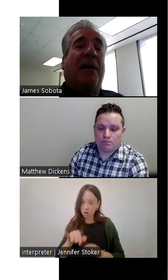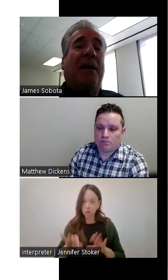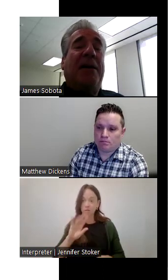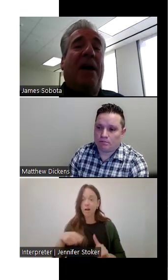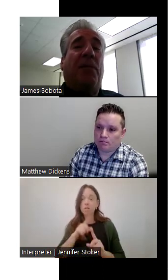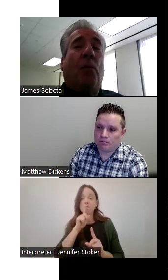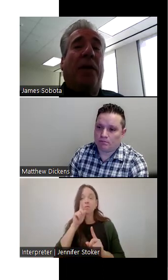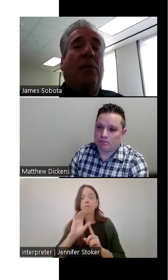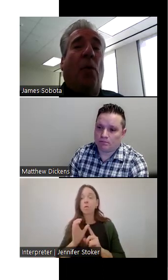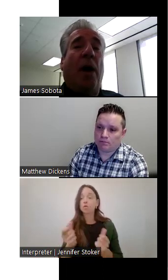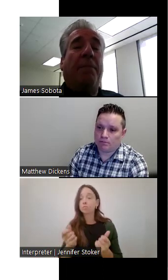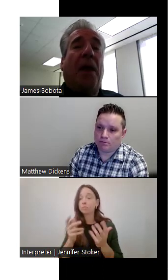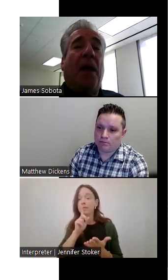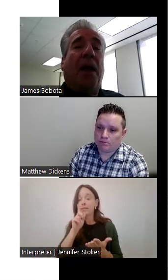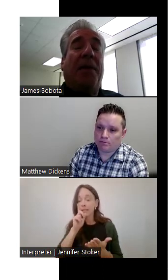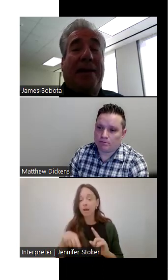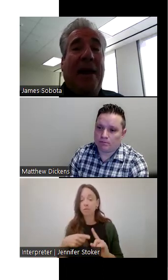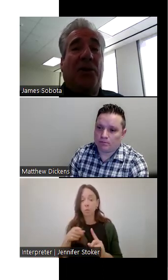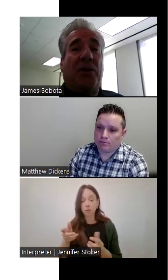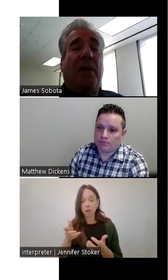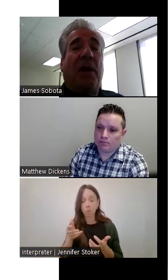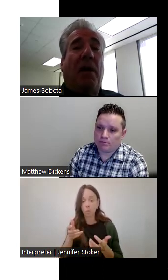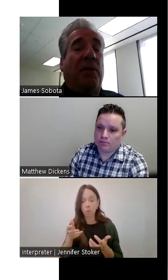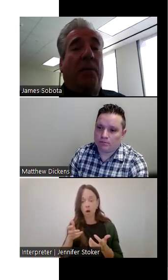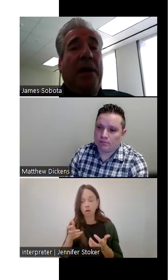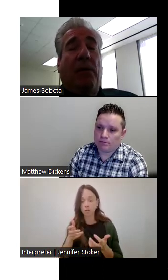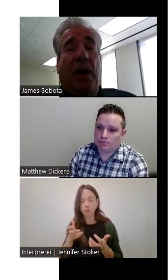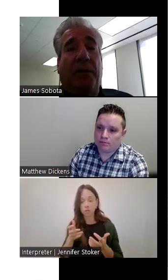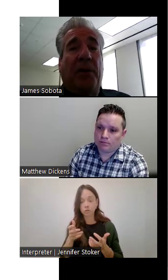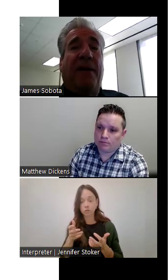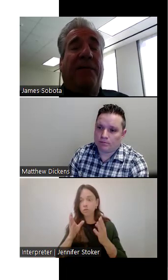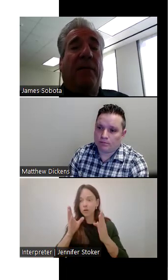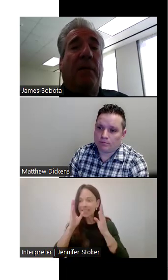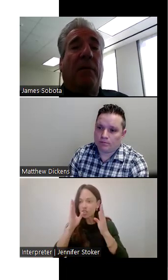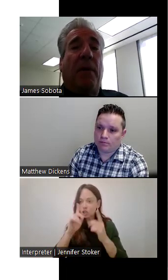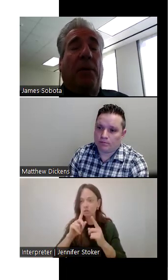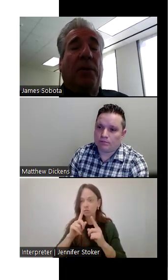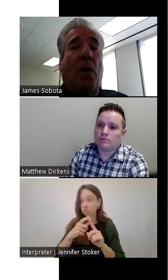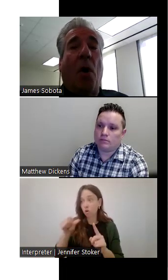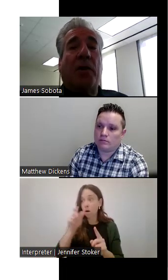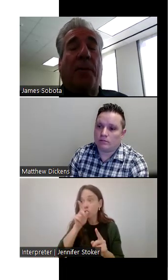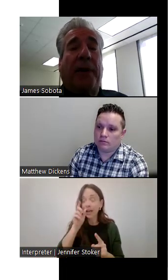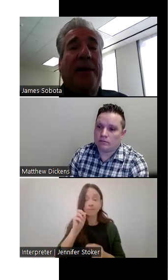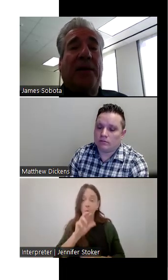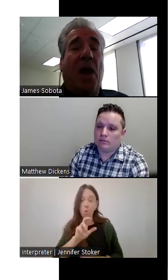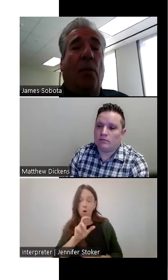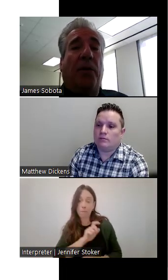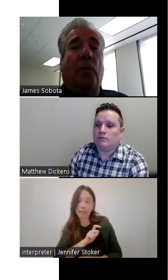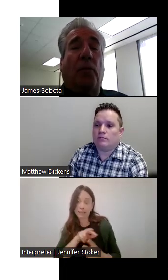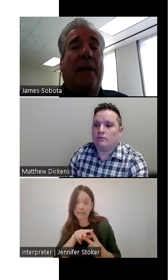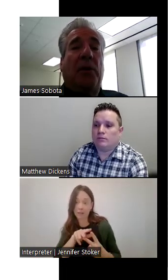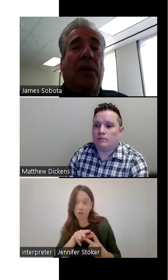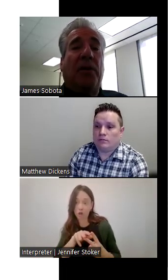many of the deaf, when they want the attention from either other deaf members or the police,